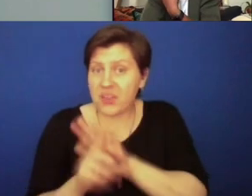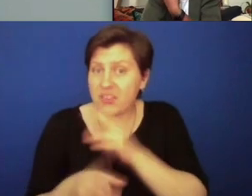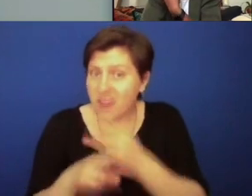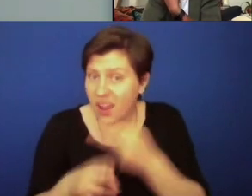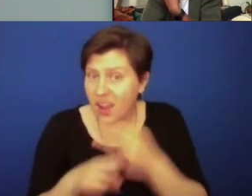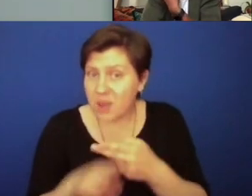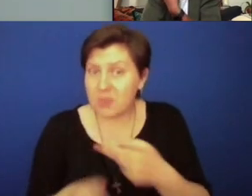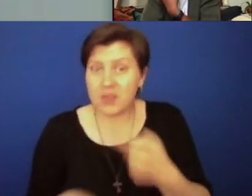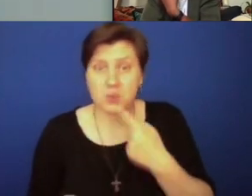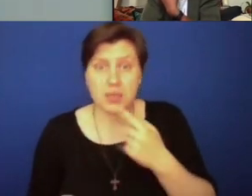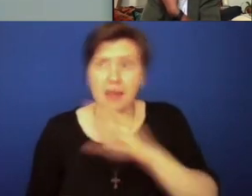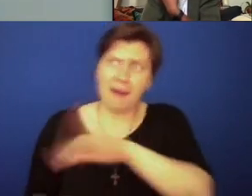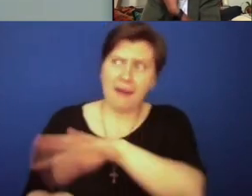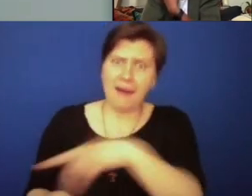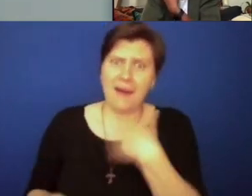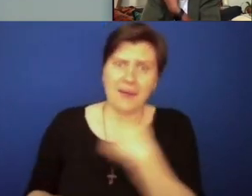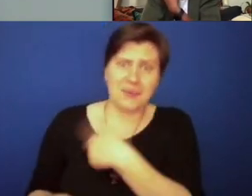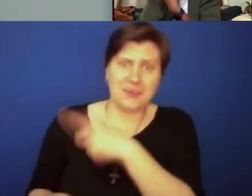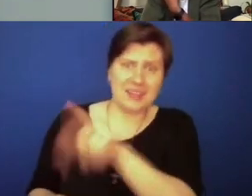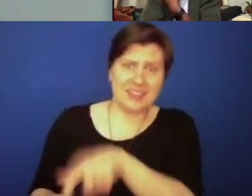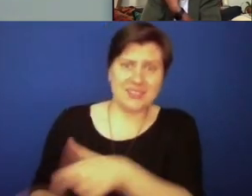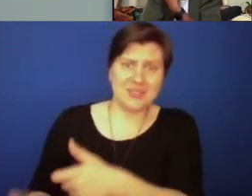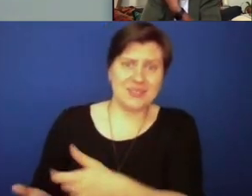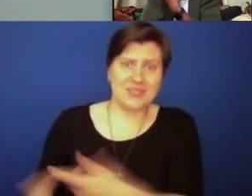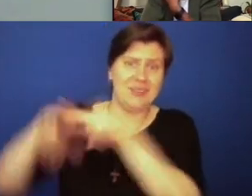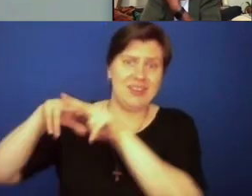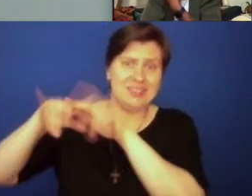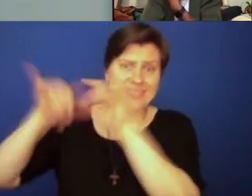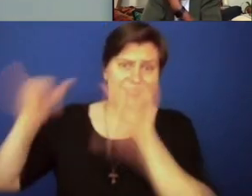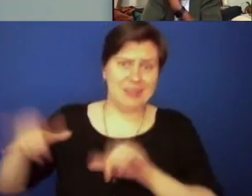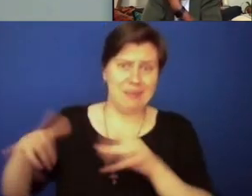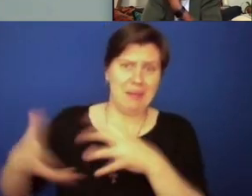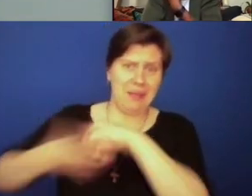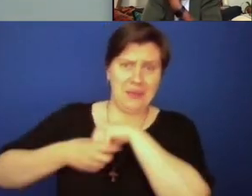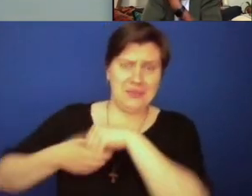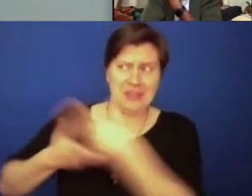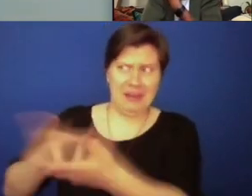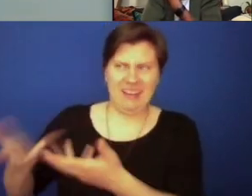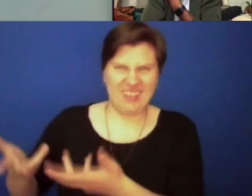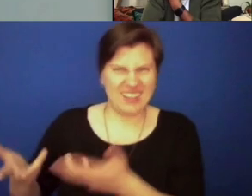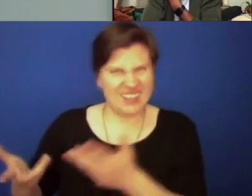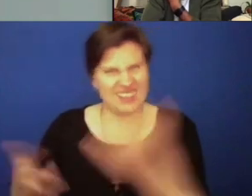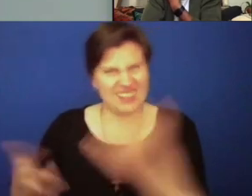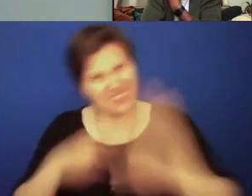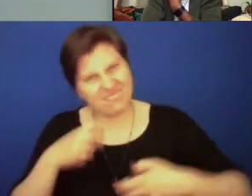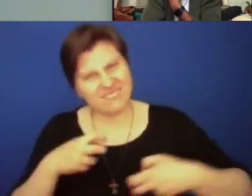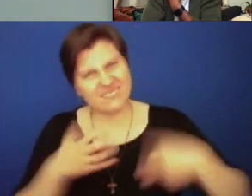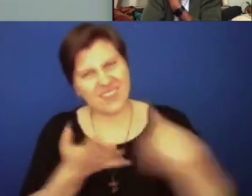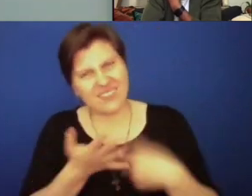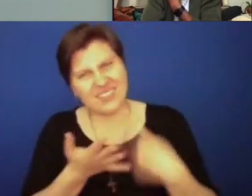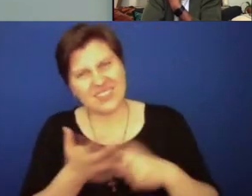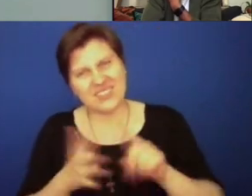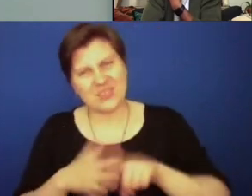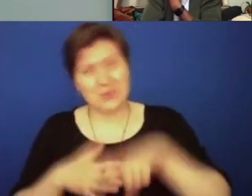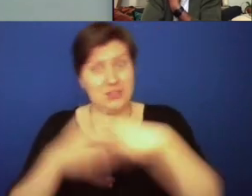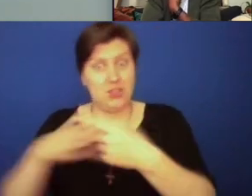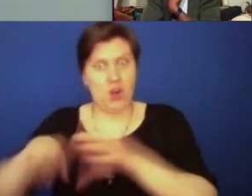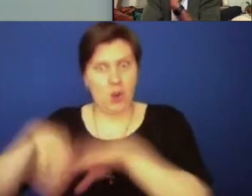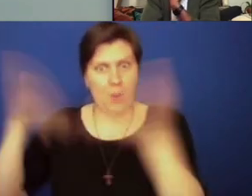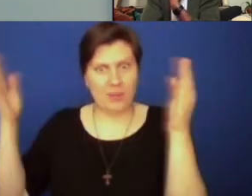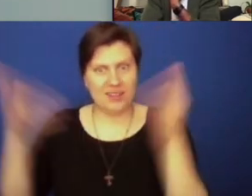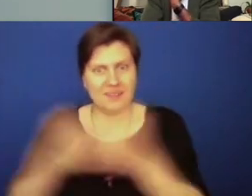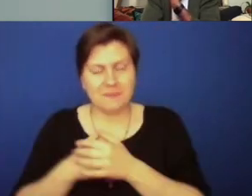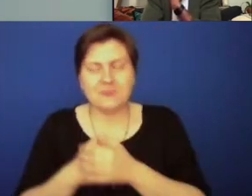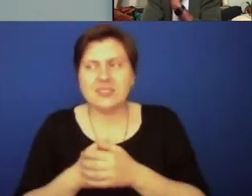name to be able to say, we need to increase systems of inclusion. Like, that's a tough conversation to start with.